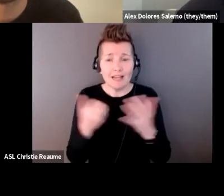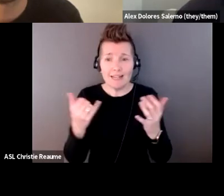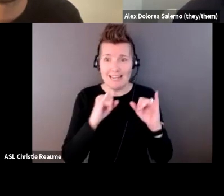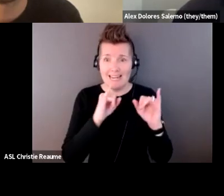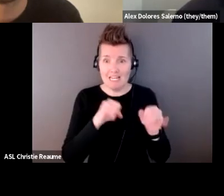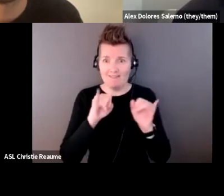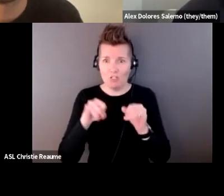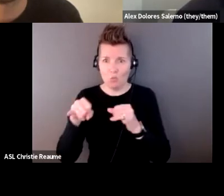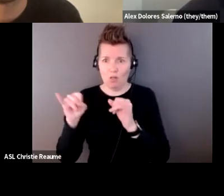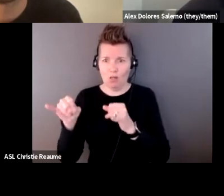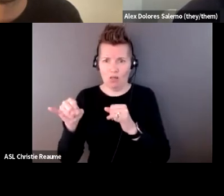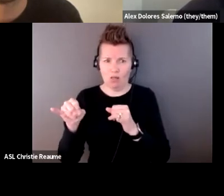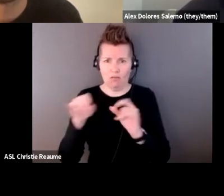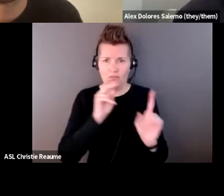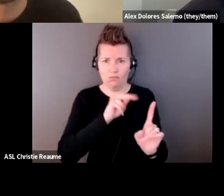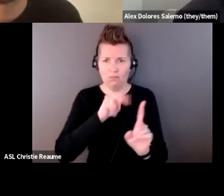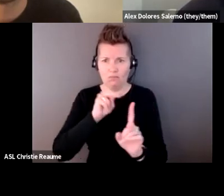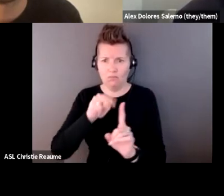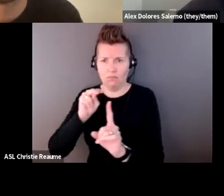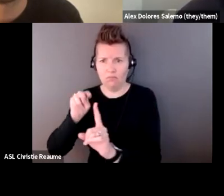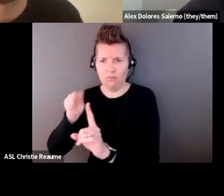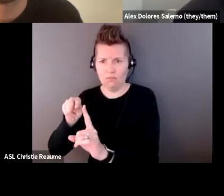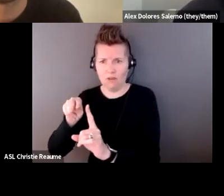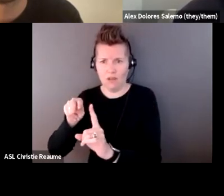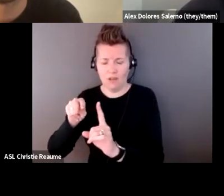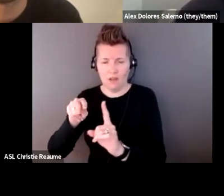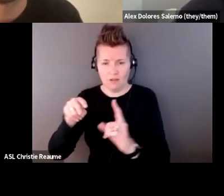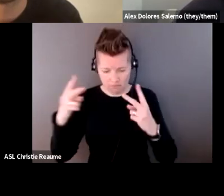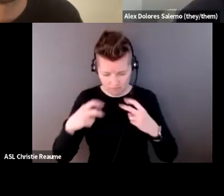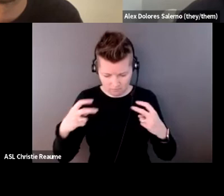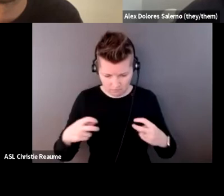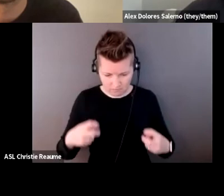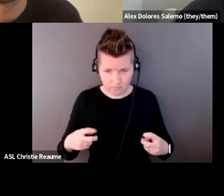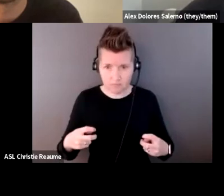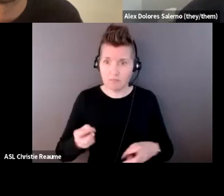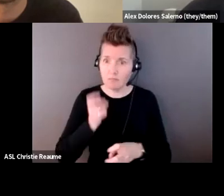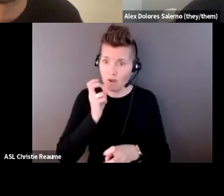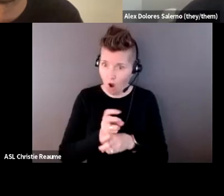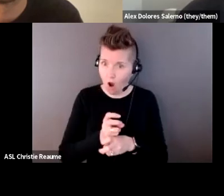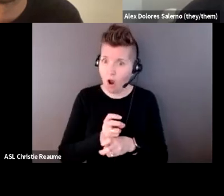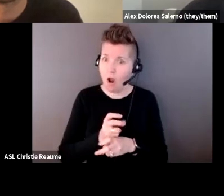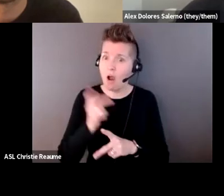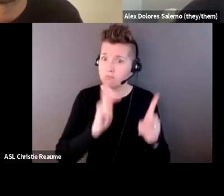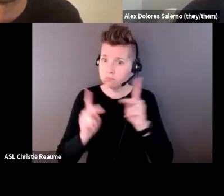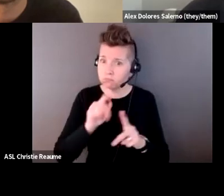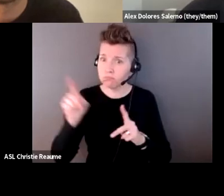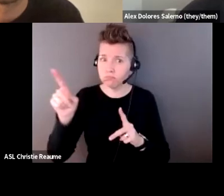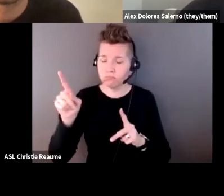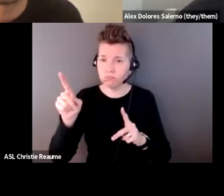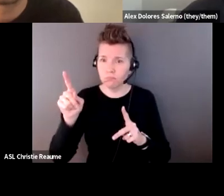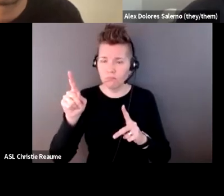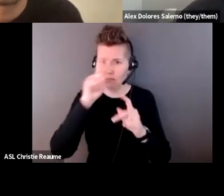really been a myth. And one that's difficult for many to navigate, whether from the disability community,